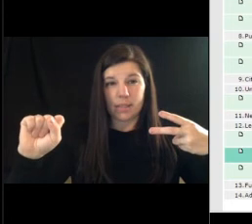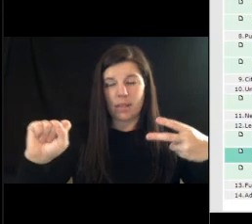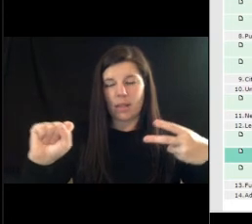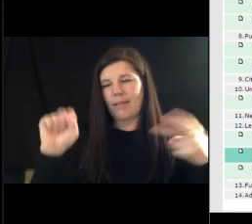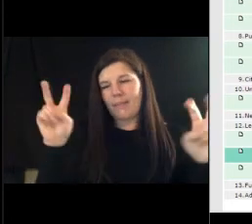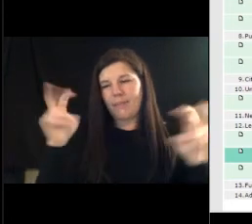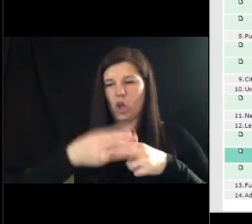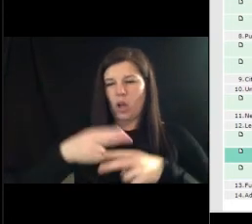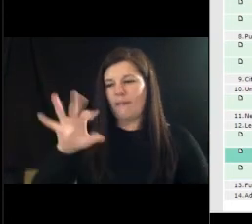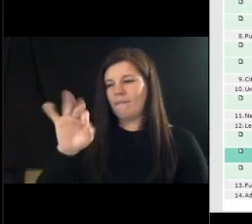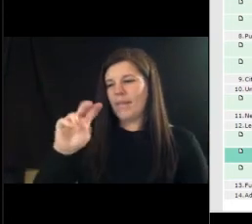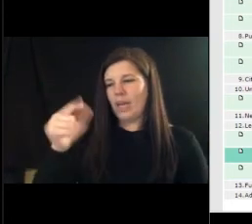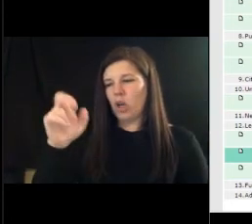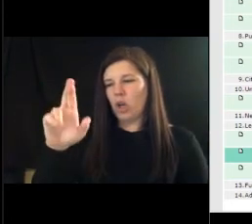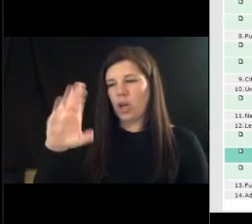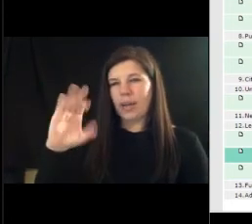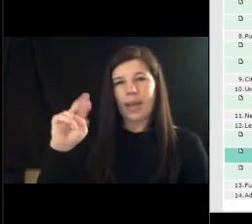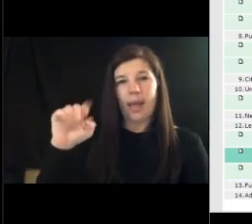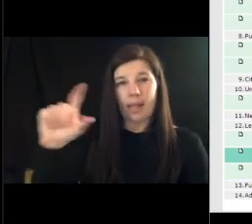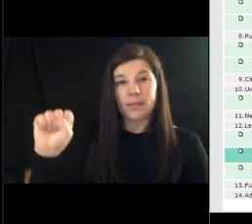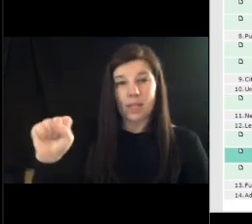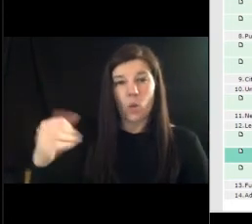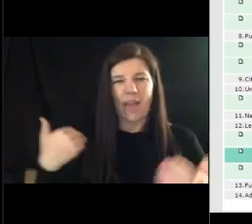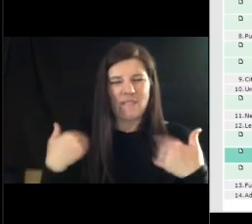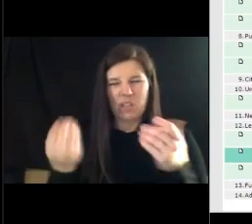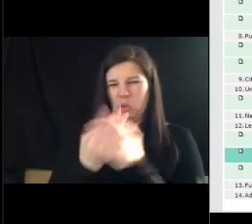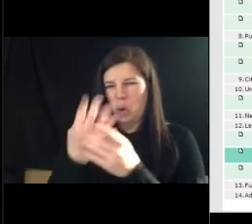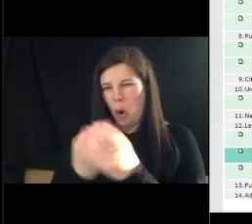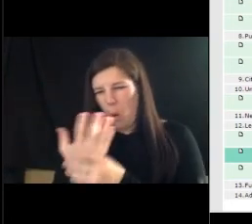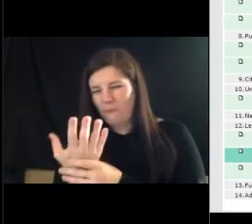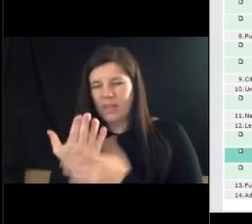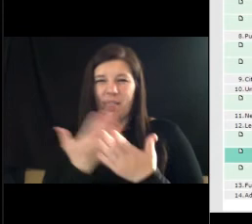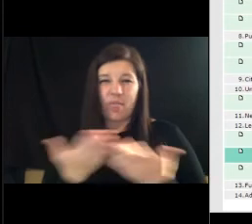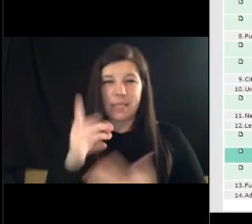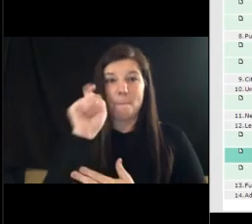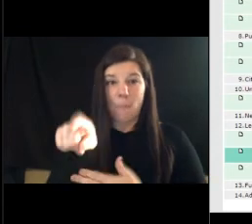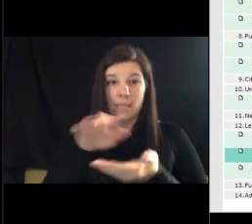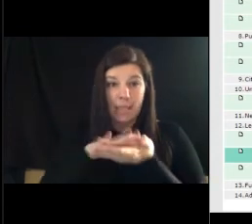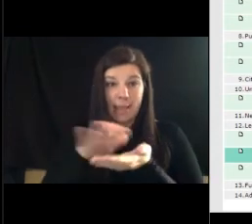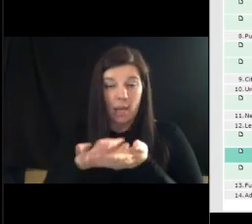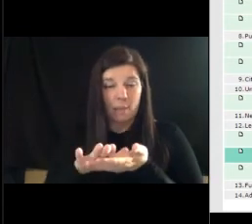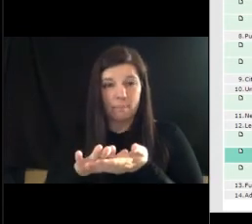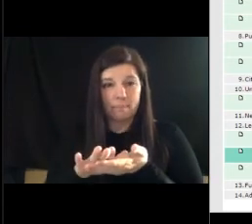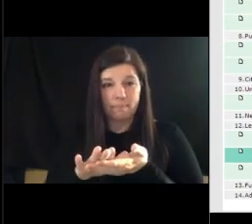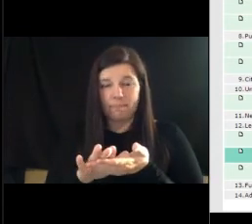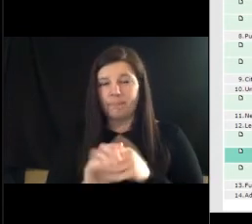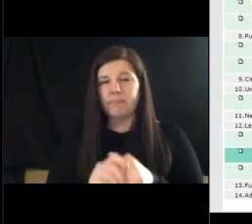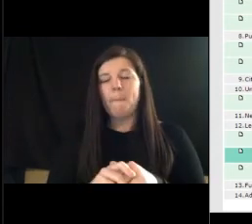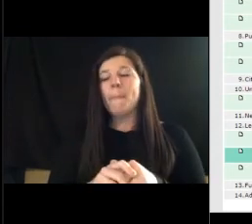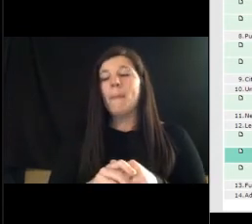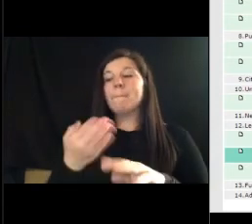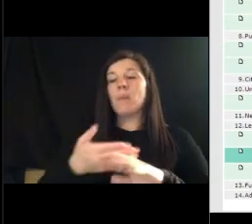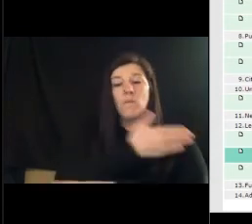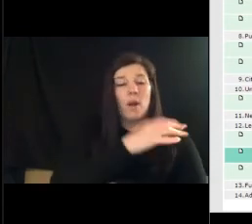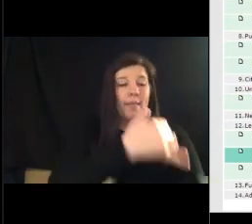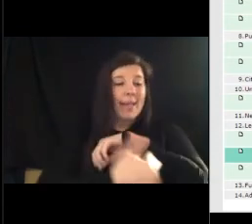we have all sorts of growth in them and and that needs to be cleaned up one way or another originally the county says hey we'll take